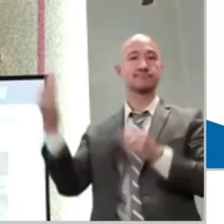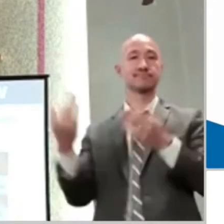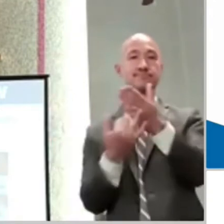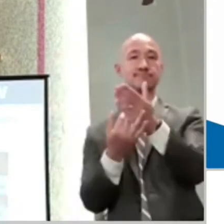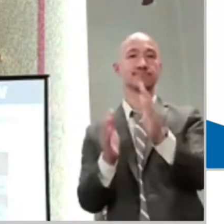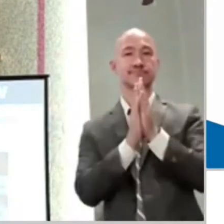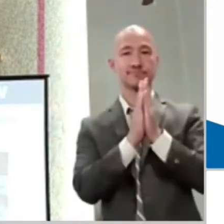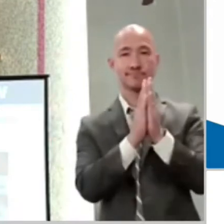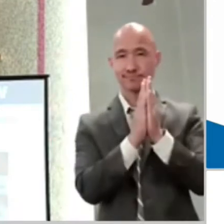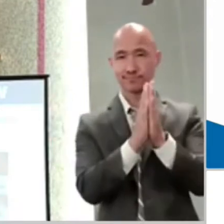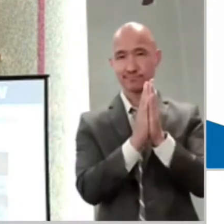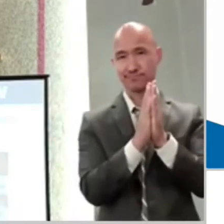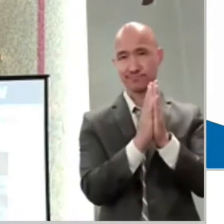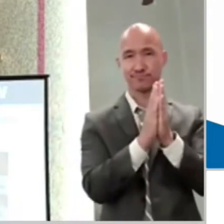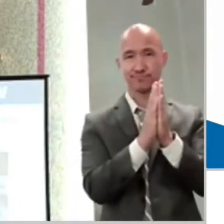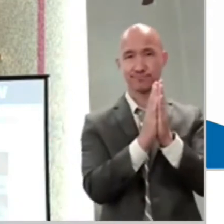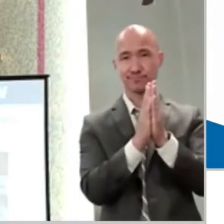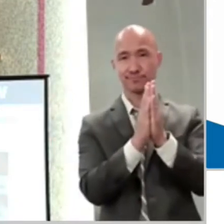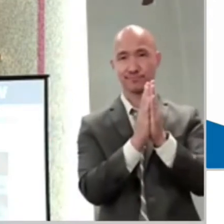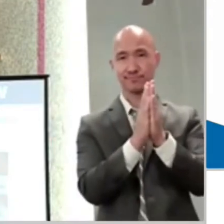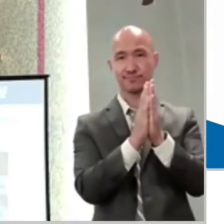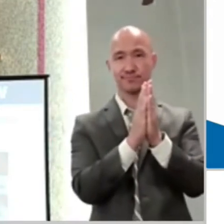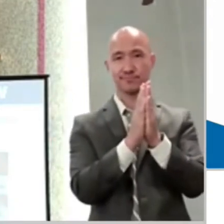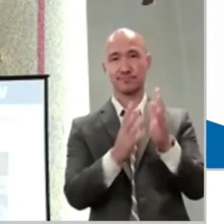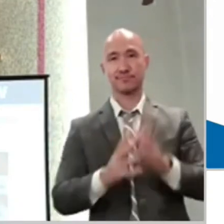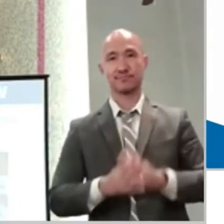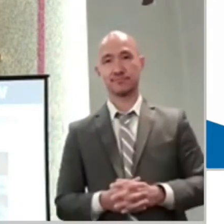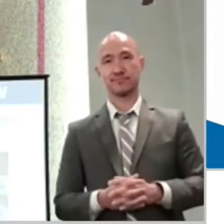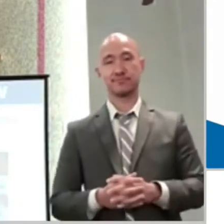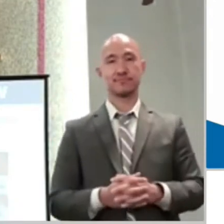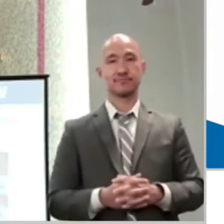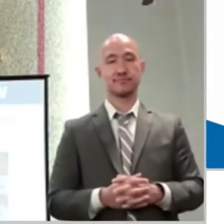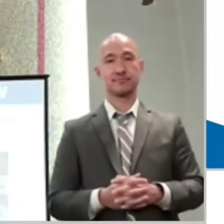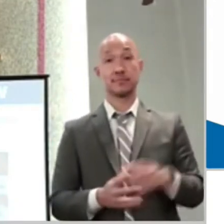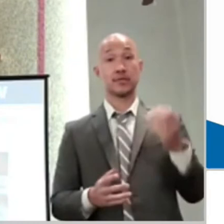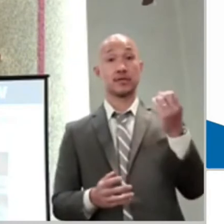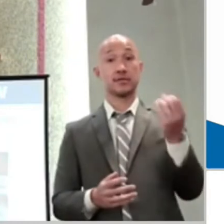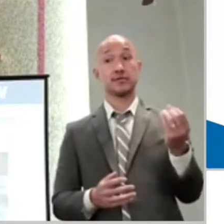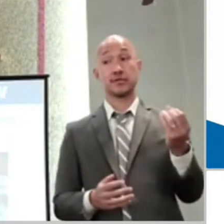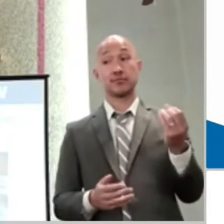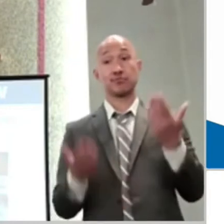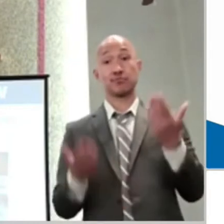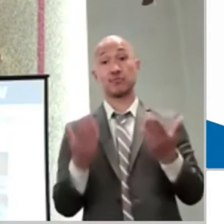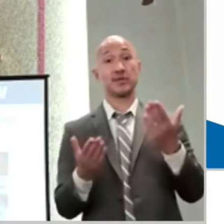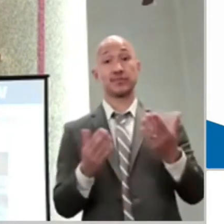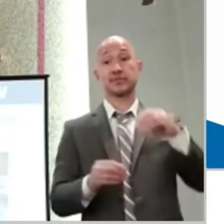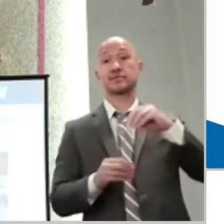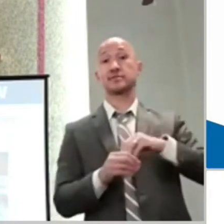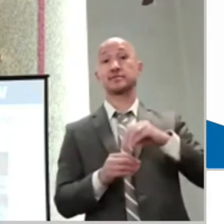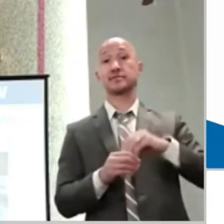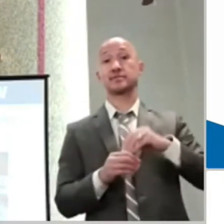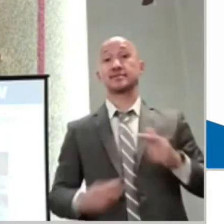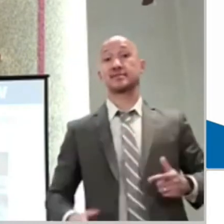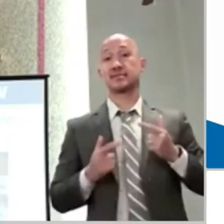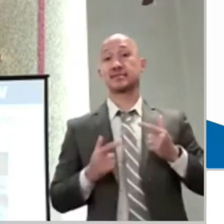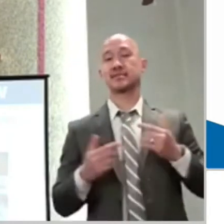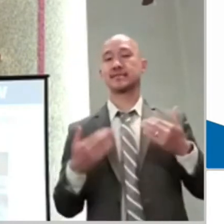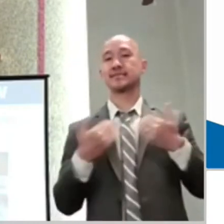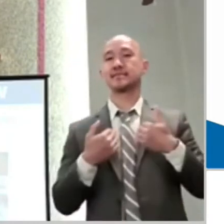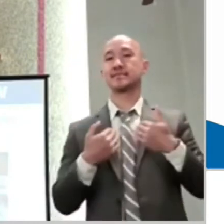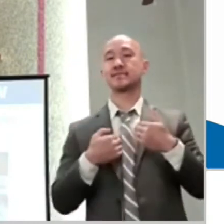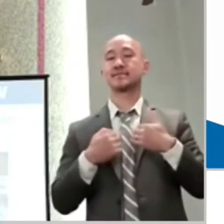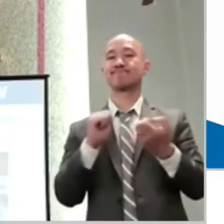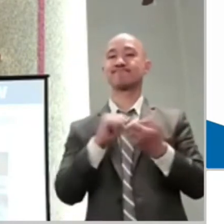There are going to be some things that grab a hold of your life that you're not going to be able to shake unless you have that kind of a